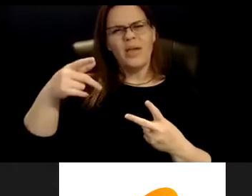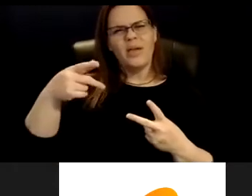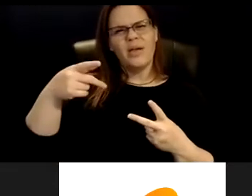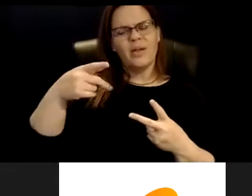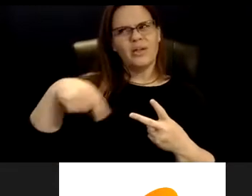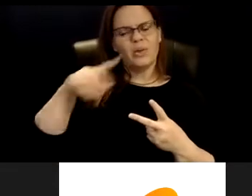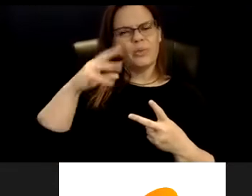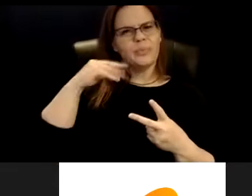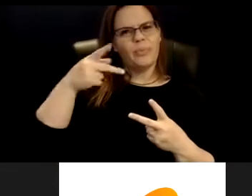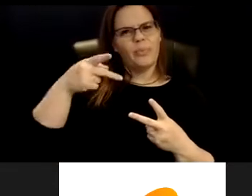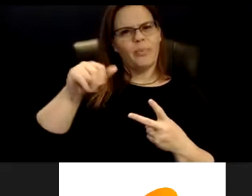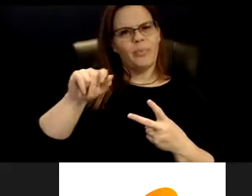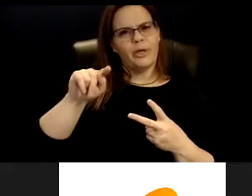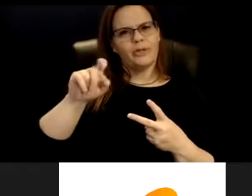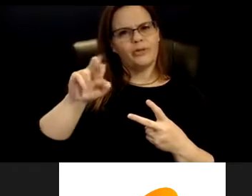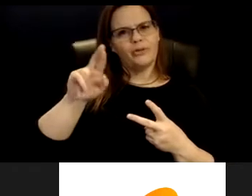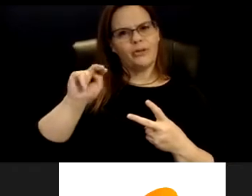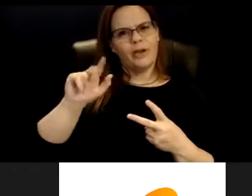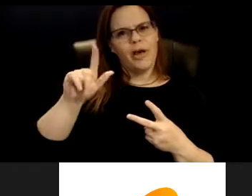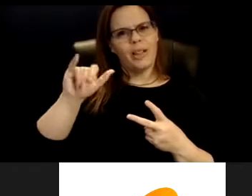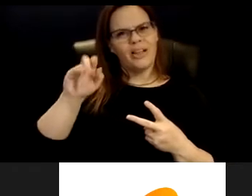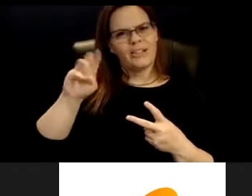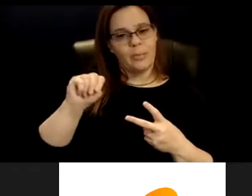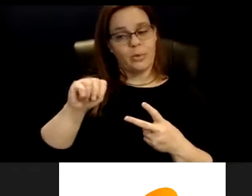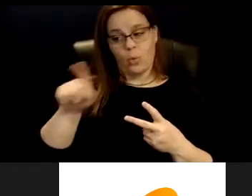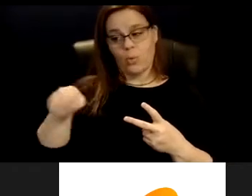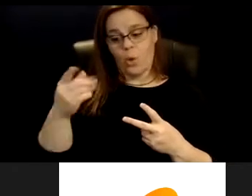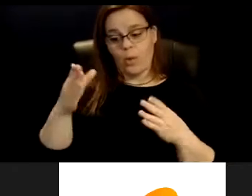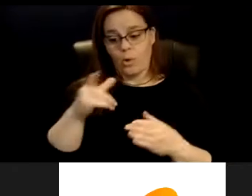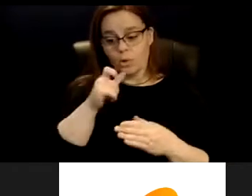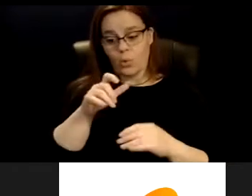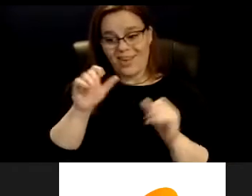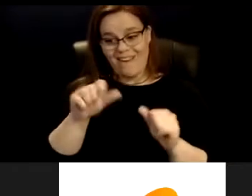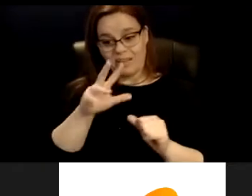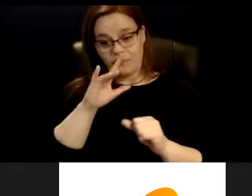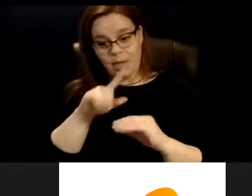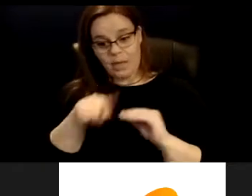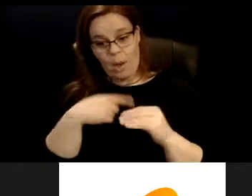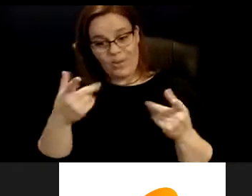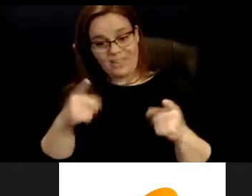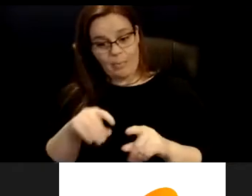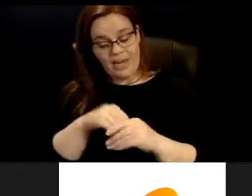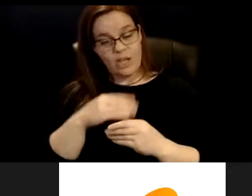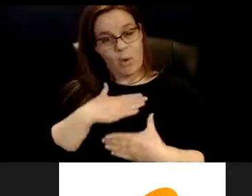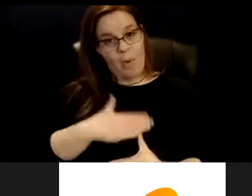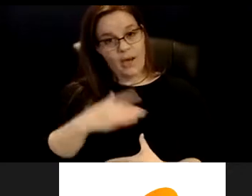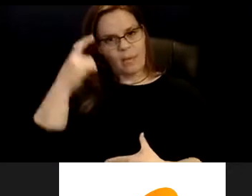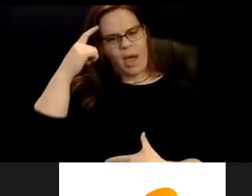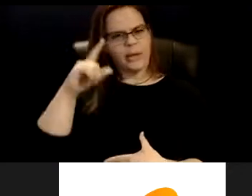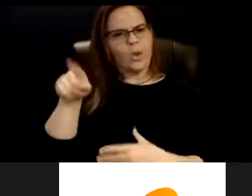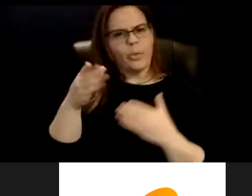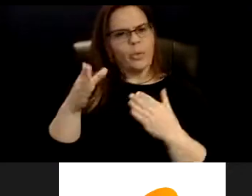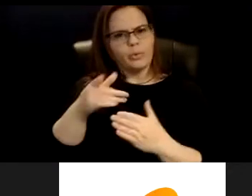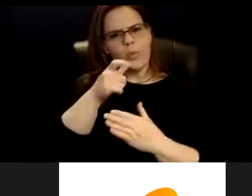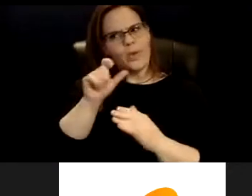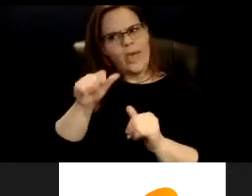who can speak on your experience of what's happening in your body, mind is a doctor. This is also sort